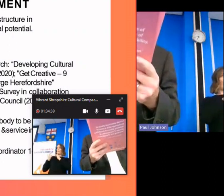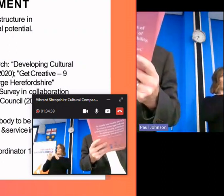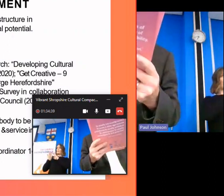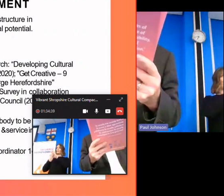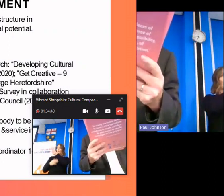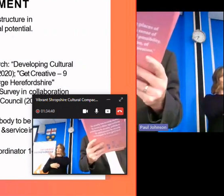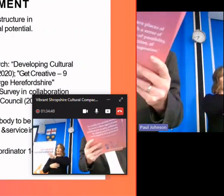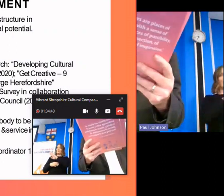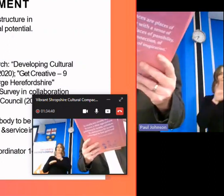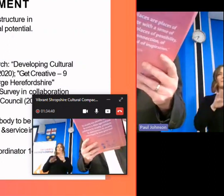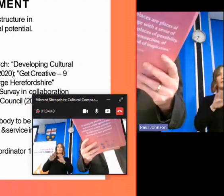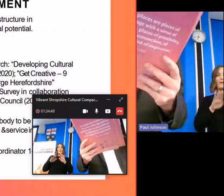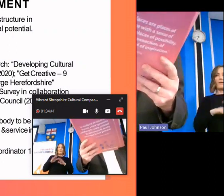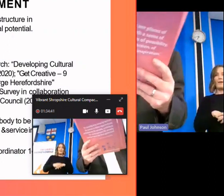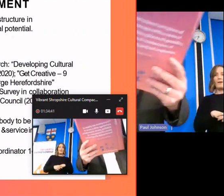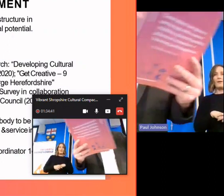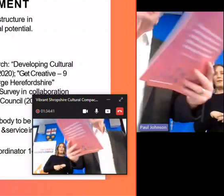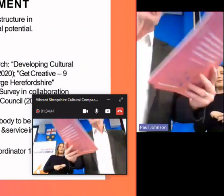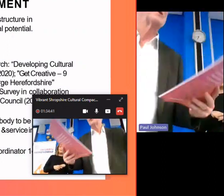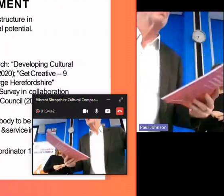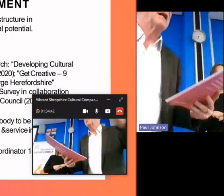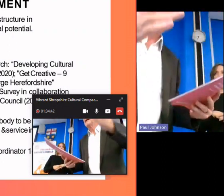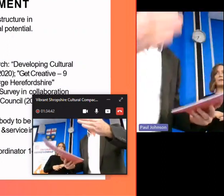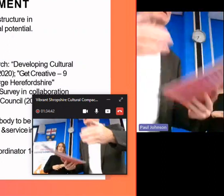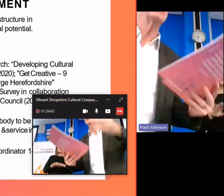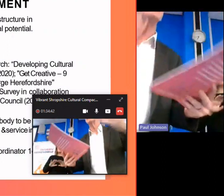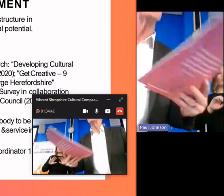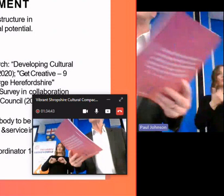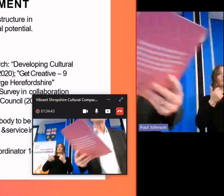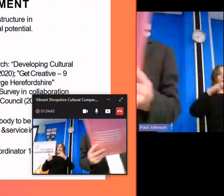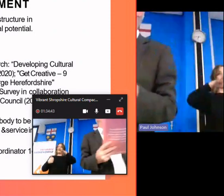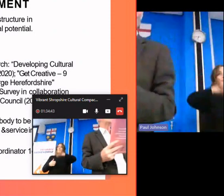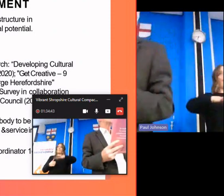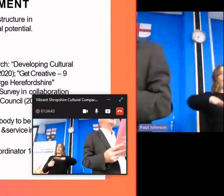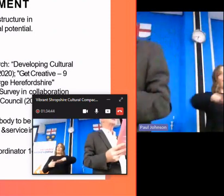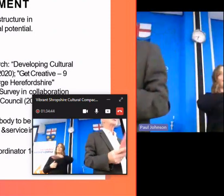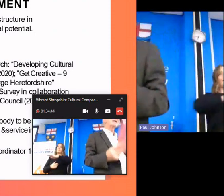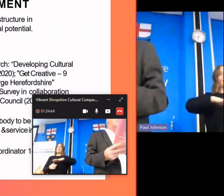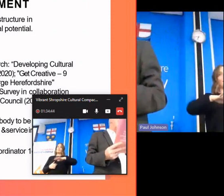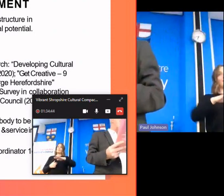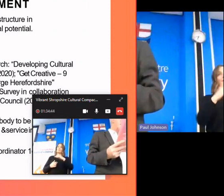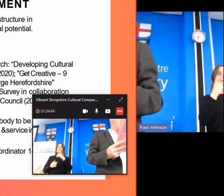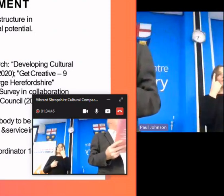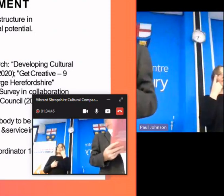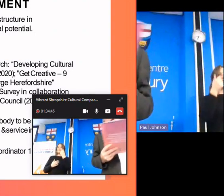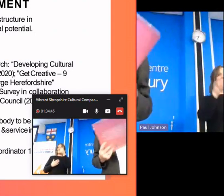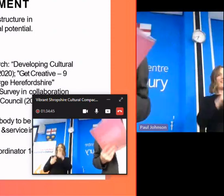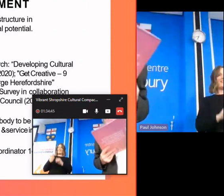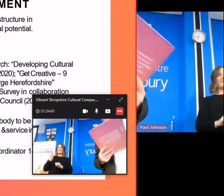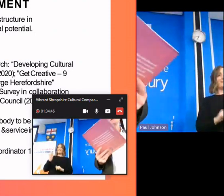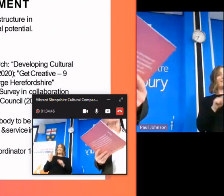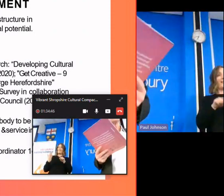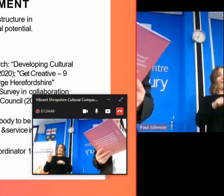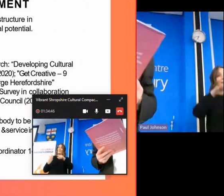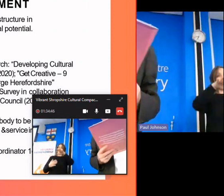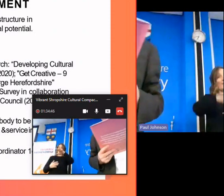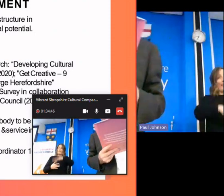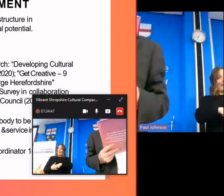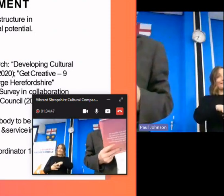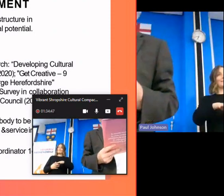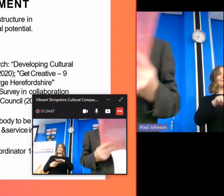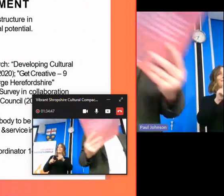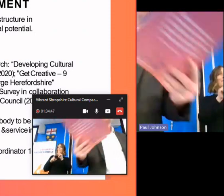um uh just to give you a great place place is um is listed that's really about place and